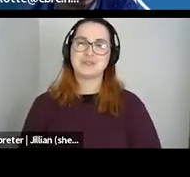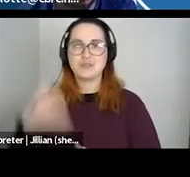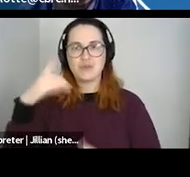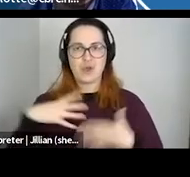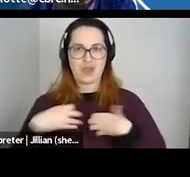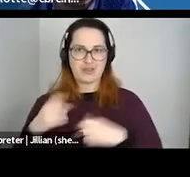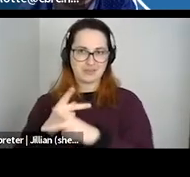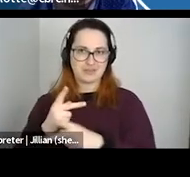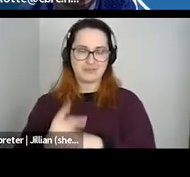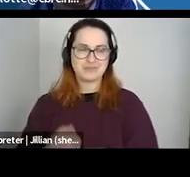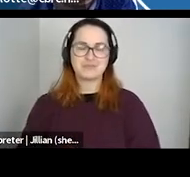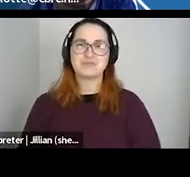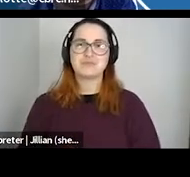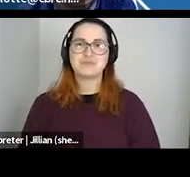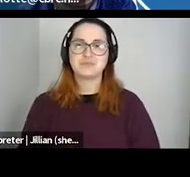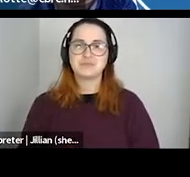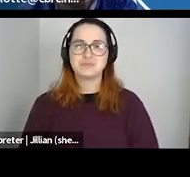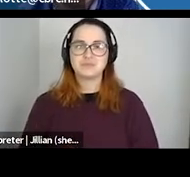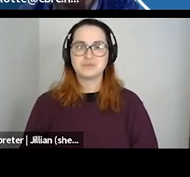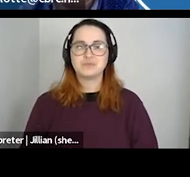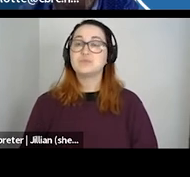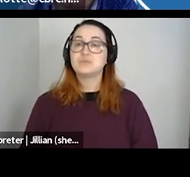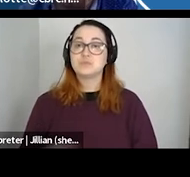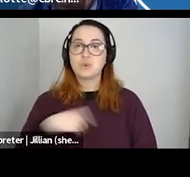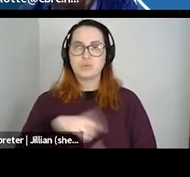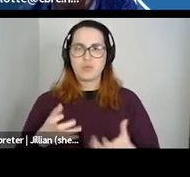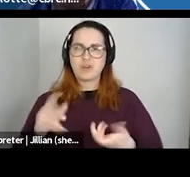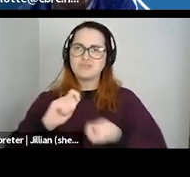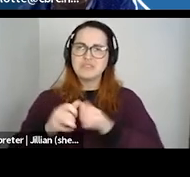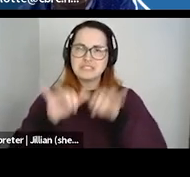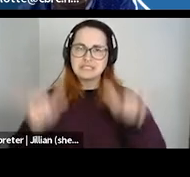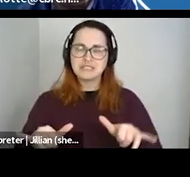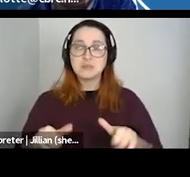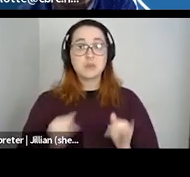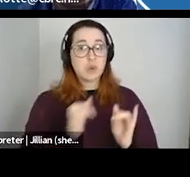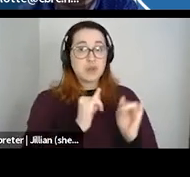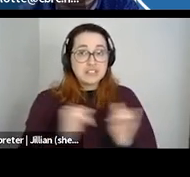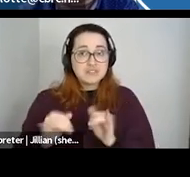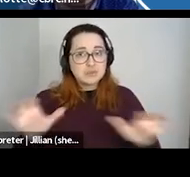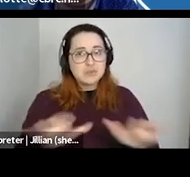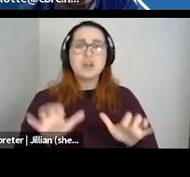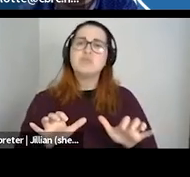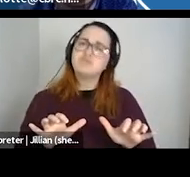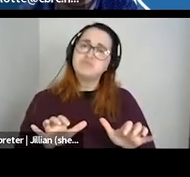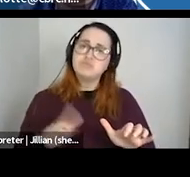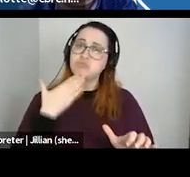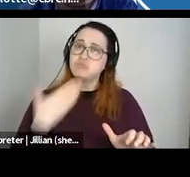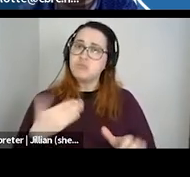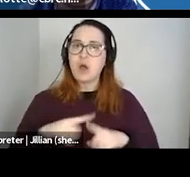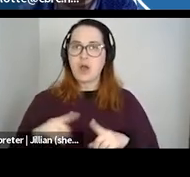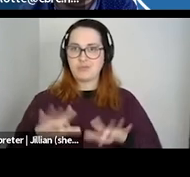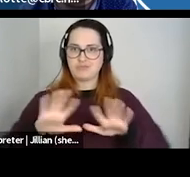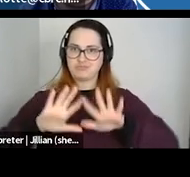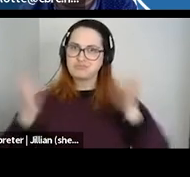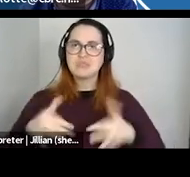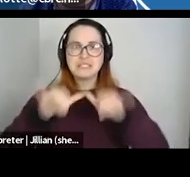shifts the focus to changing systems. While individual action is good, we know that the greatest changes can come when we change the systems in which